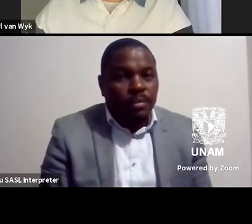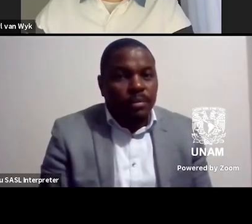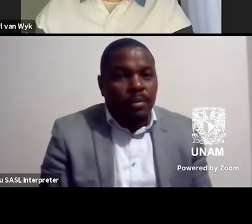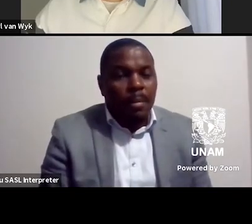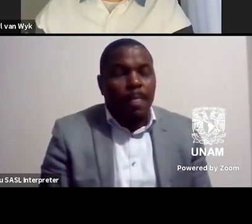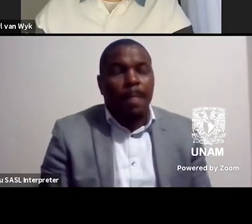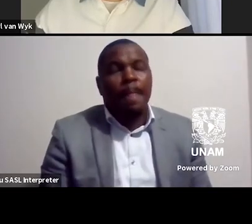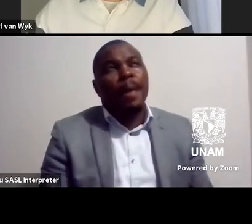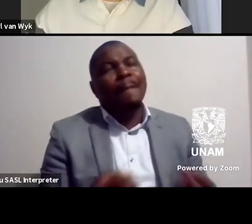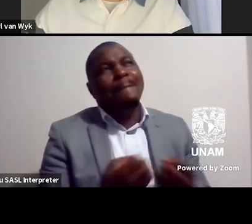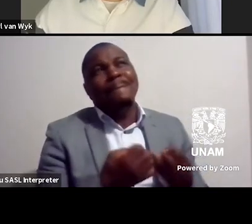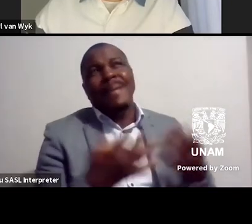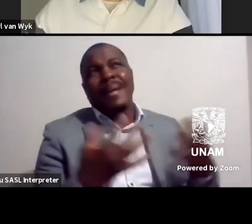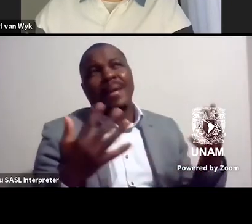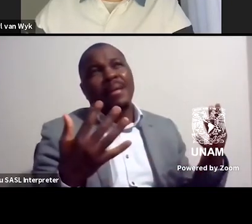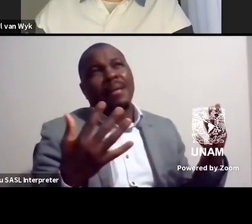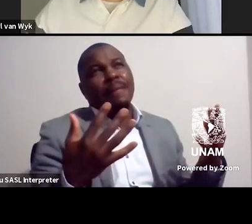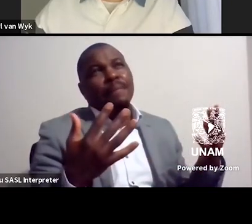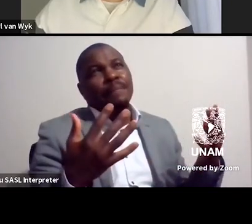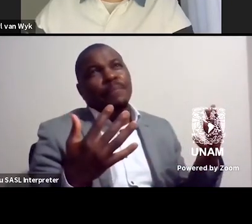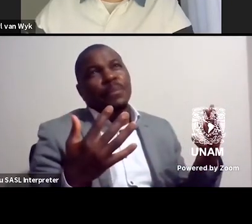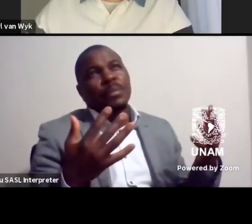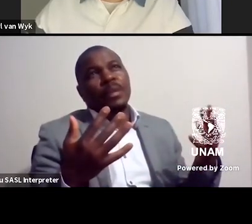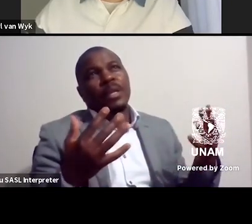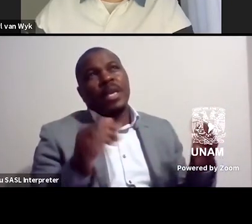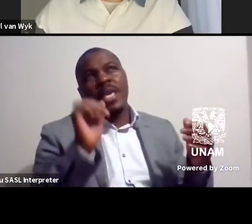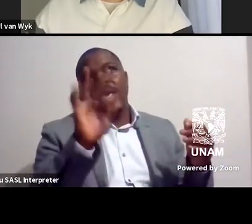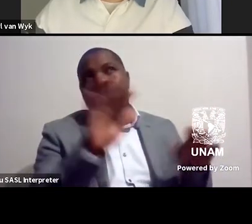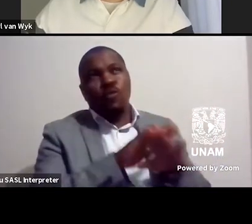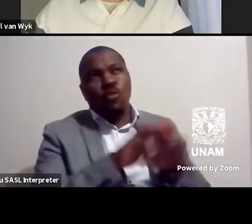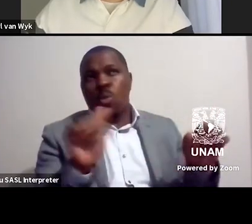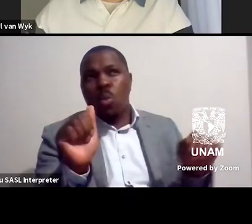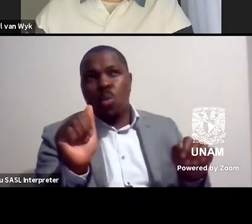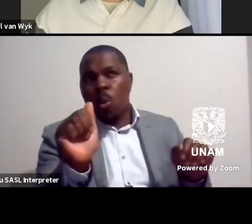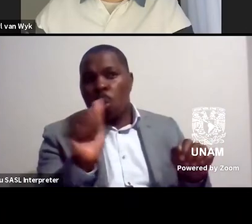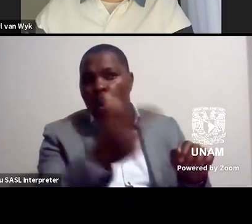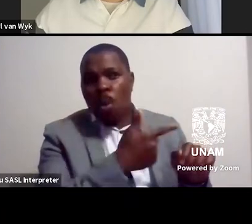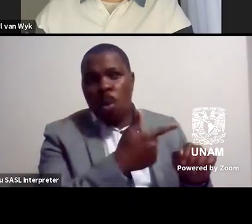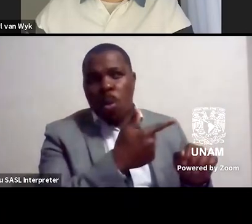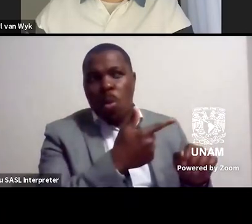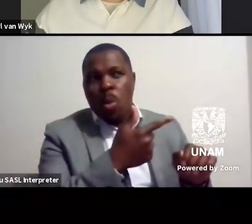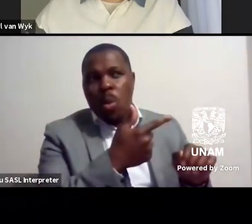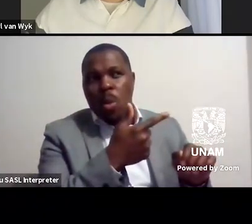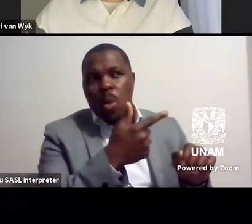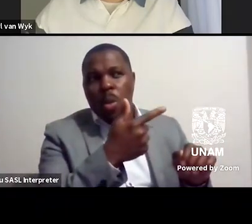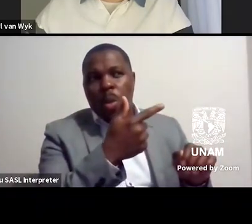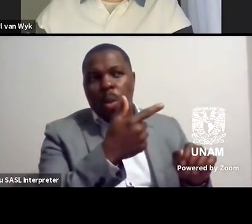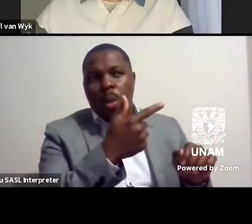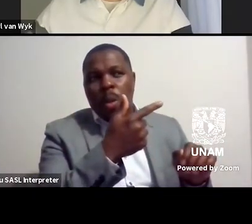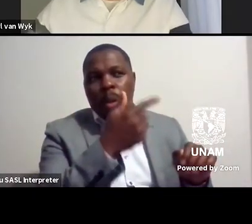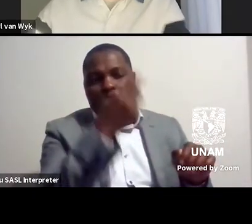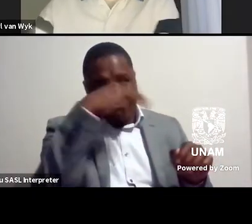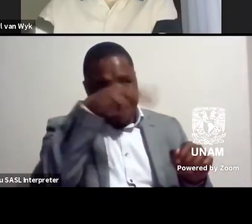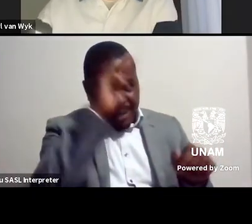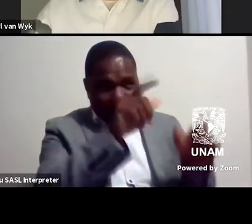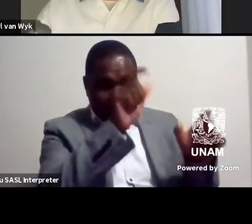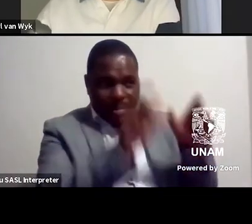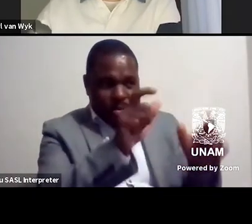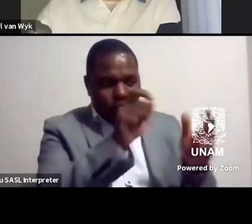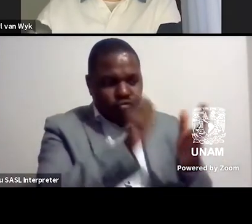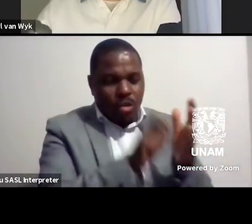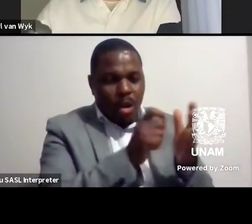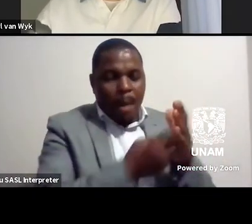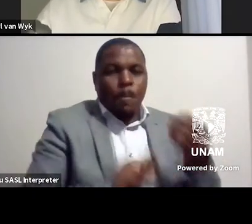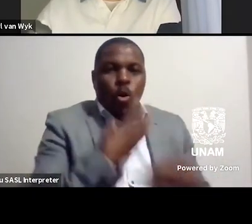many if not all the mexican poets that write in an indigenous